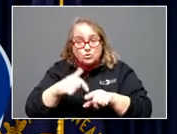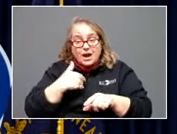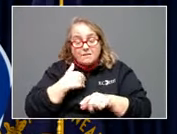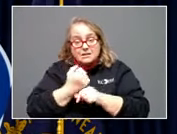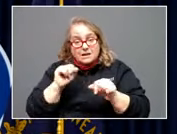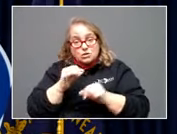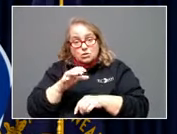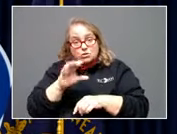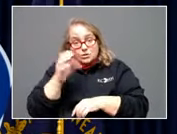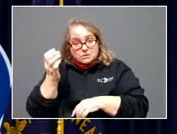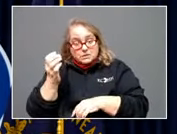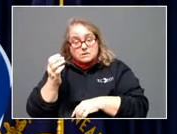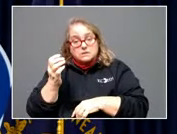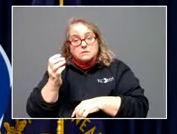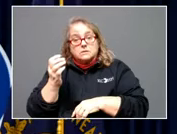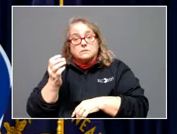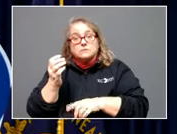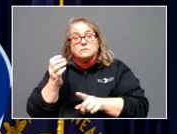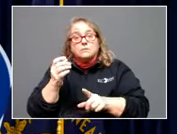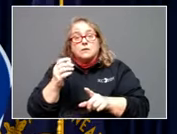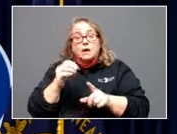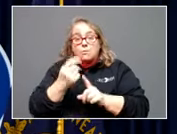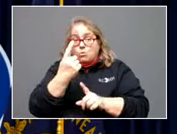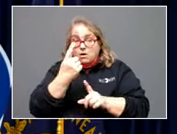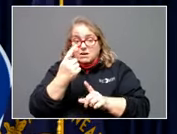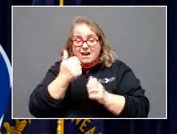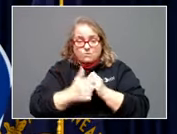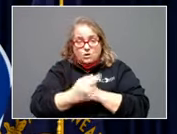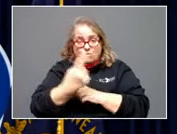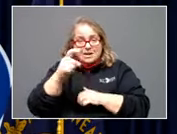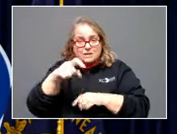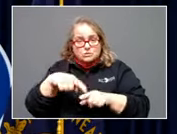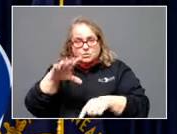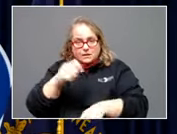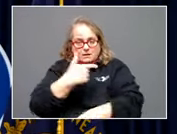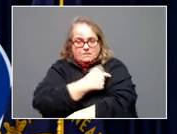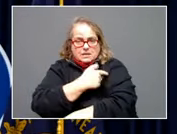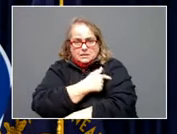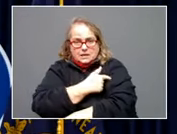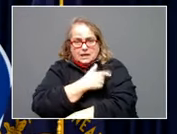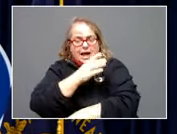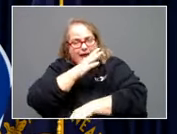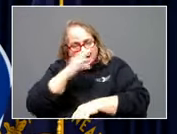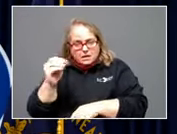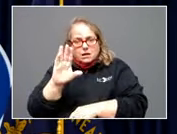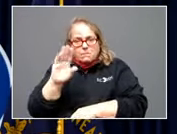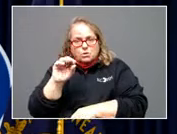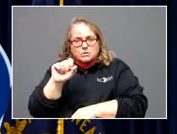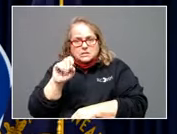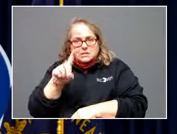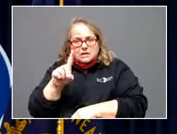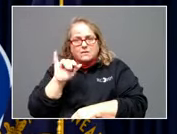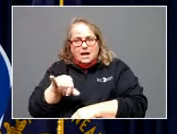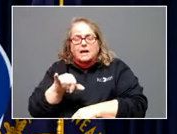and this is the one that has got to be there. Everybody needs to be vaccinated and boosted. That is eligible. That's